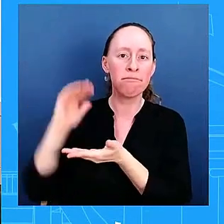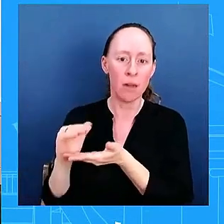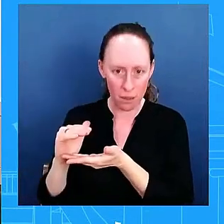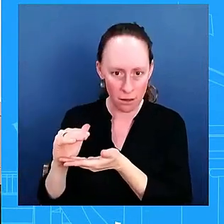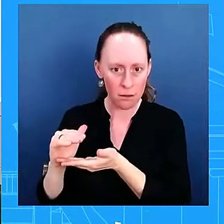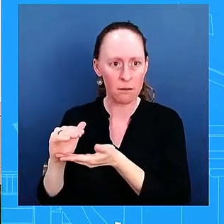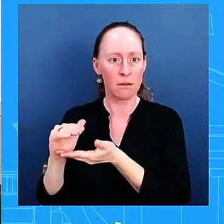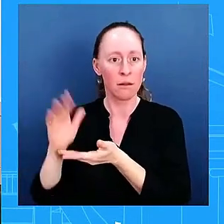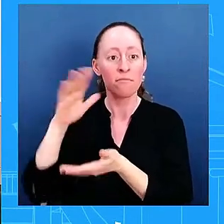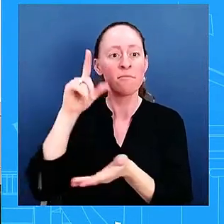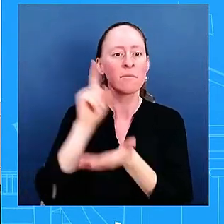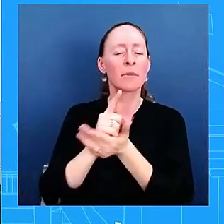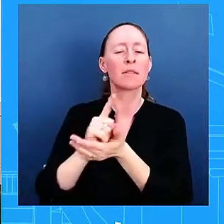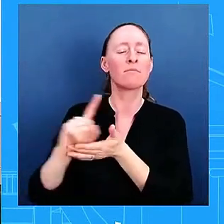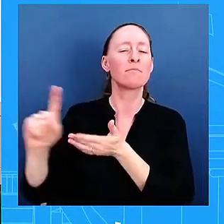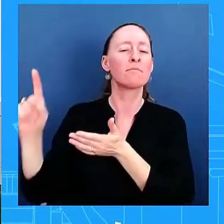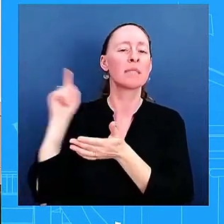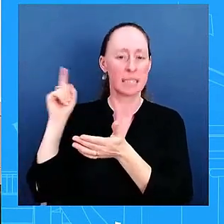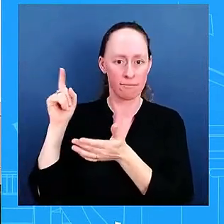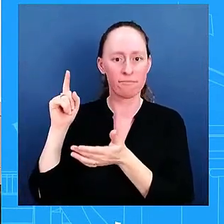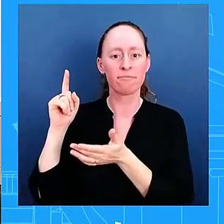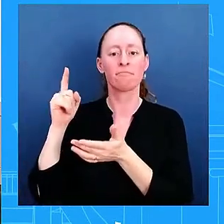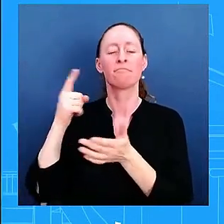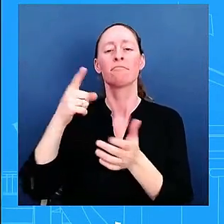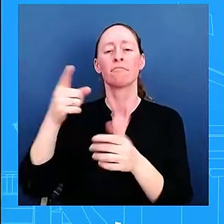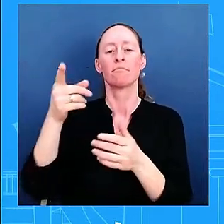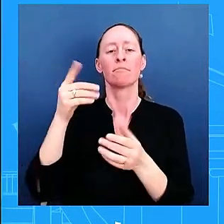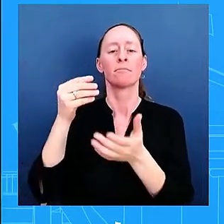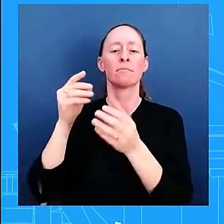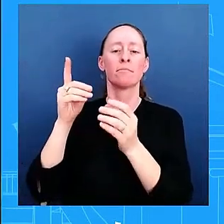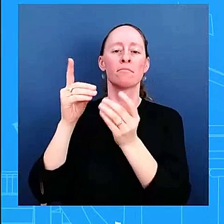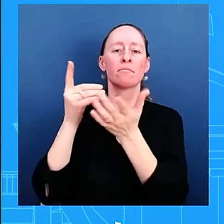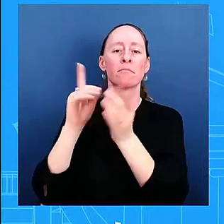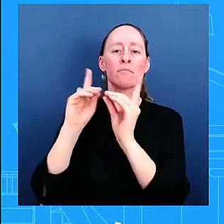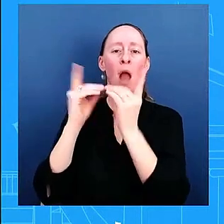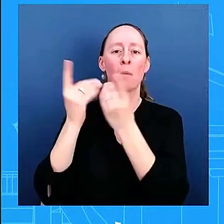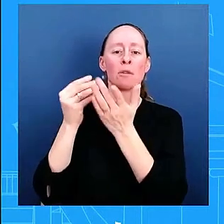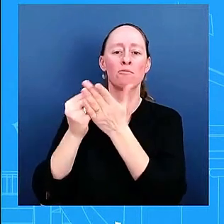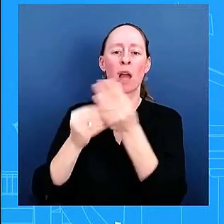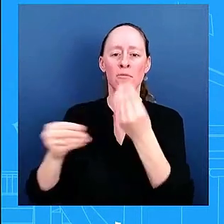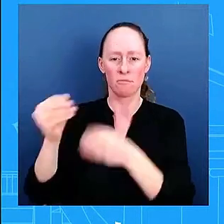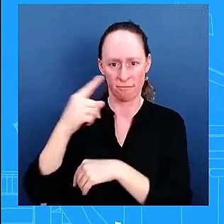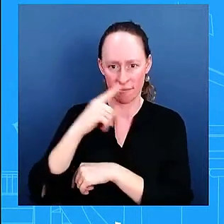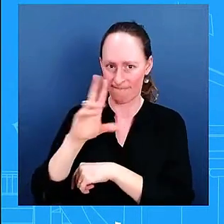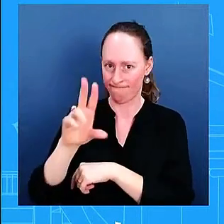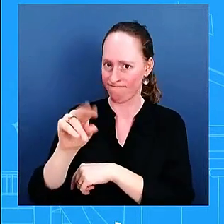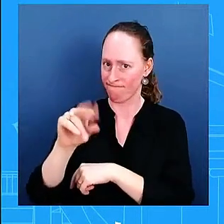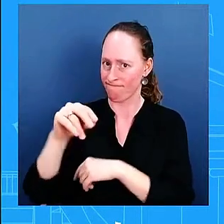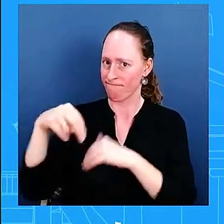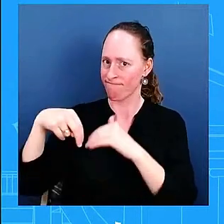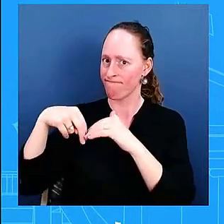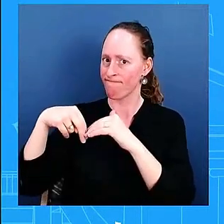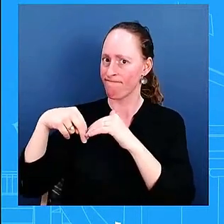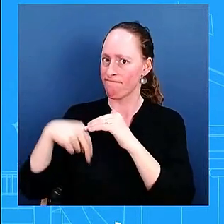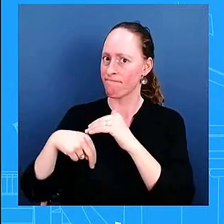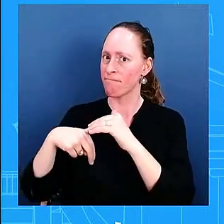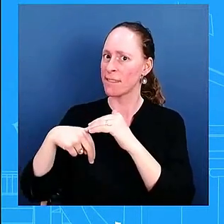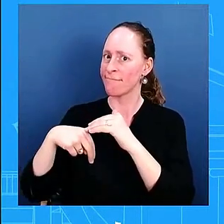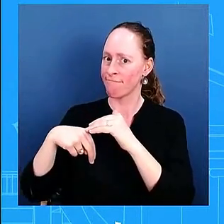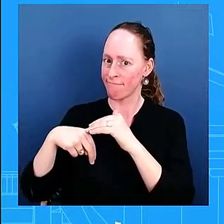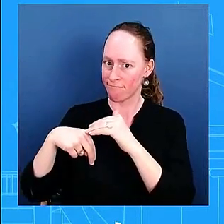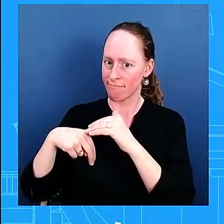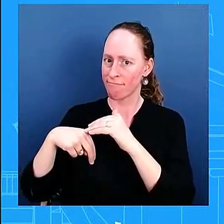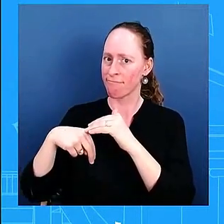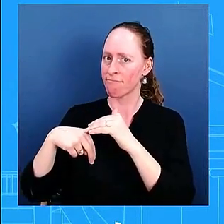what's the white house's response to that that's why we're that's why we've done the work that we have done especially moving forward